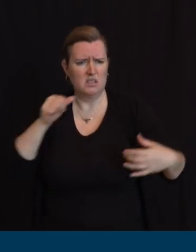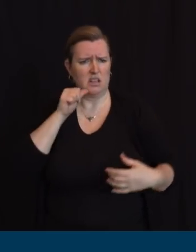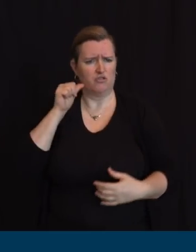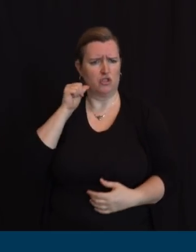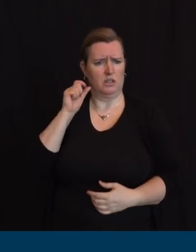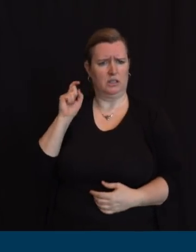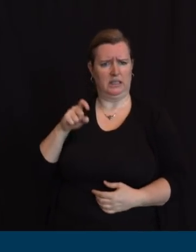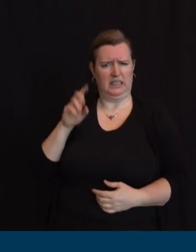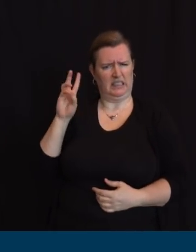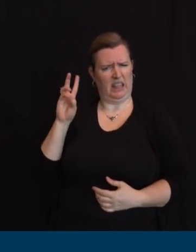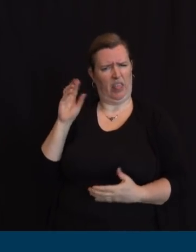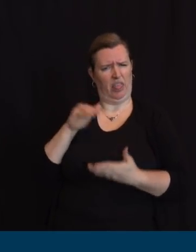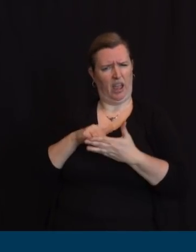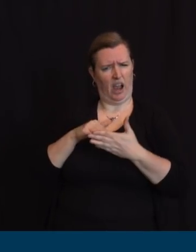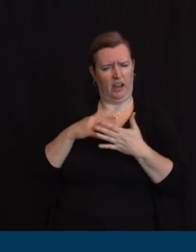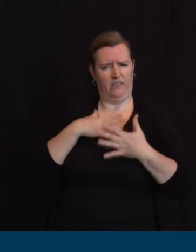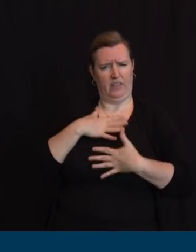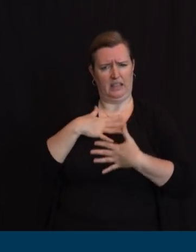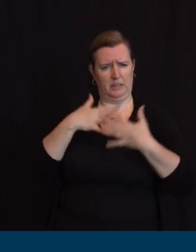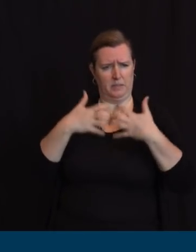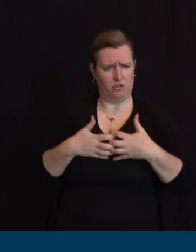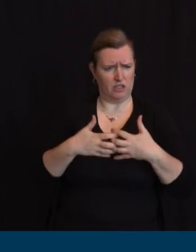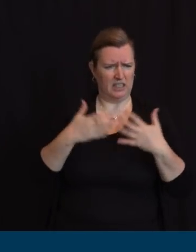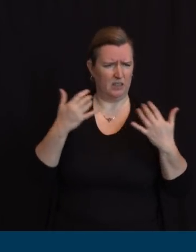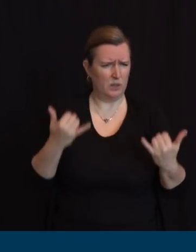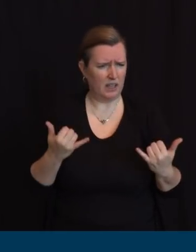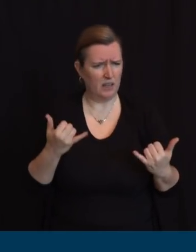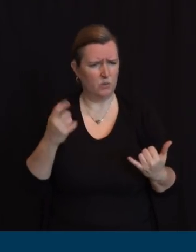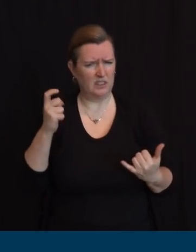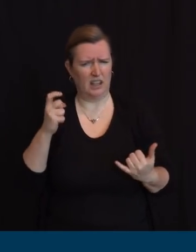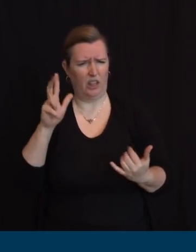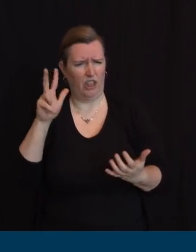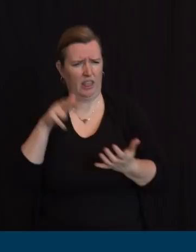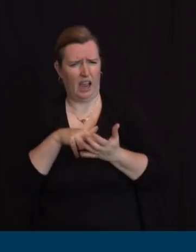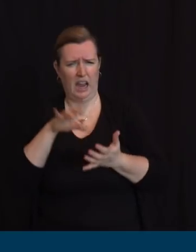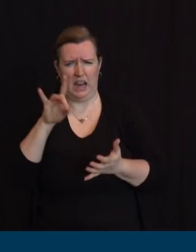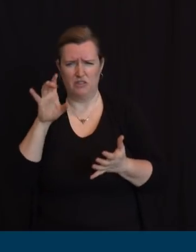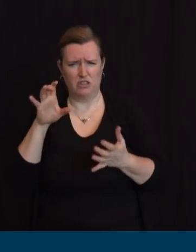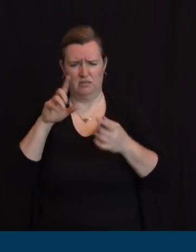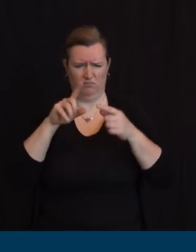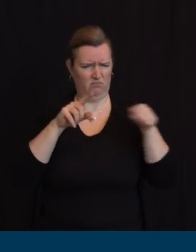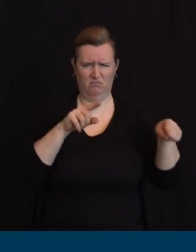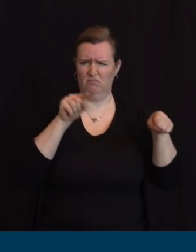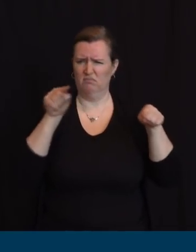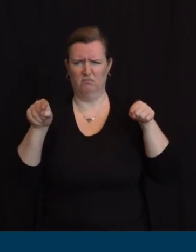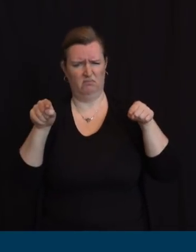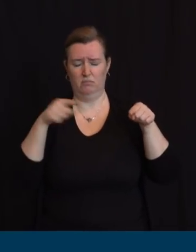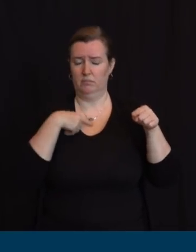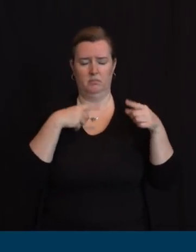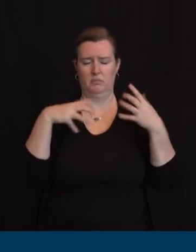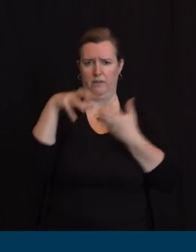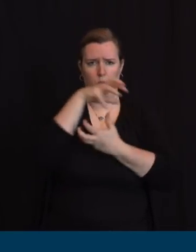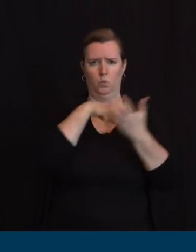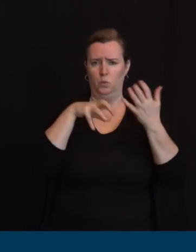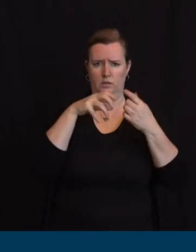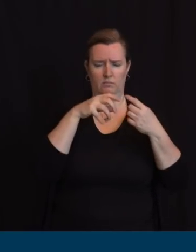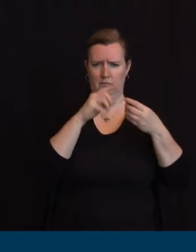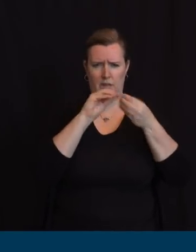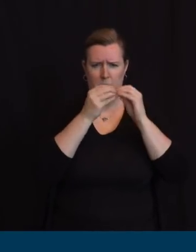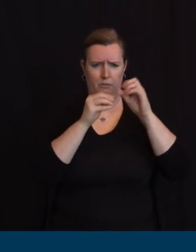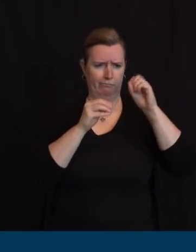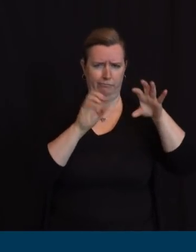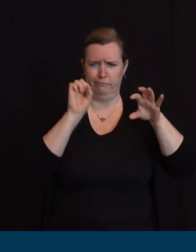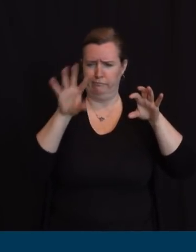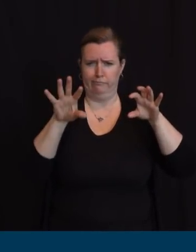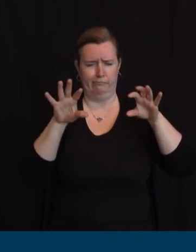This is probably confusing for the average person, much less a reporter. I understand there were different models and different things going on, but